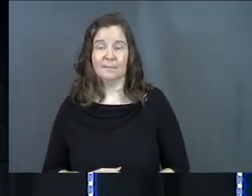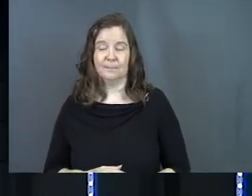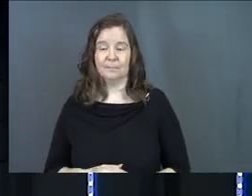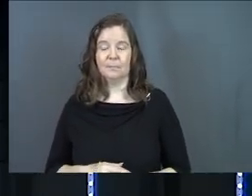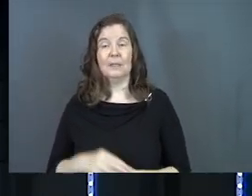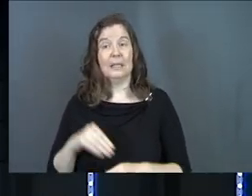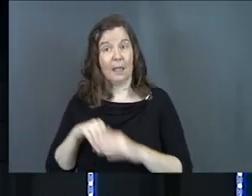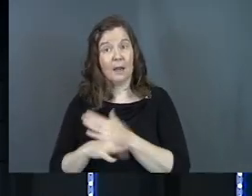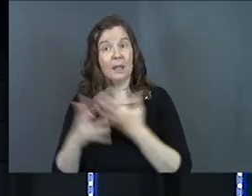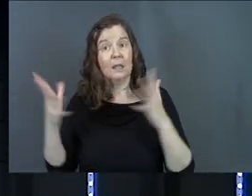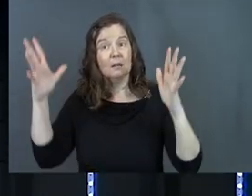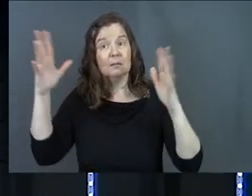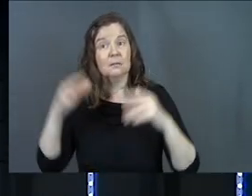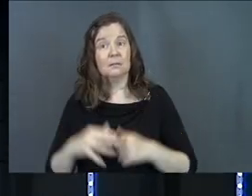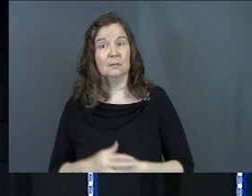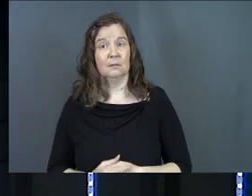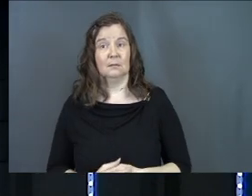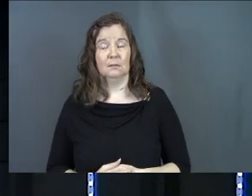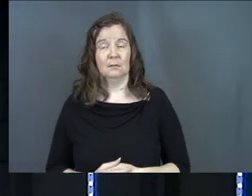But he got in.